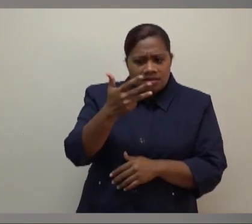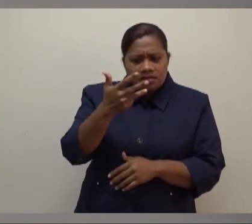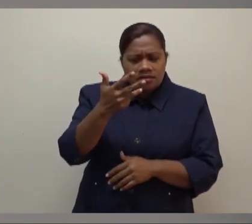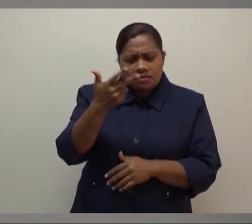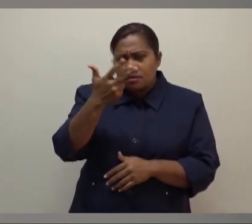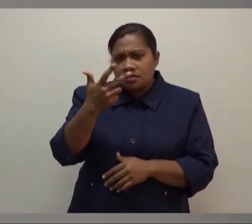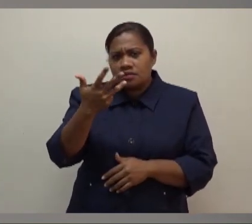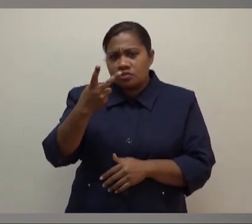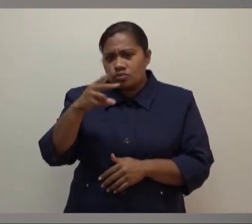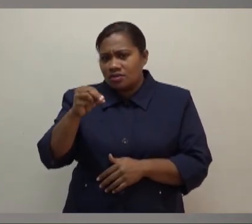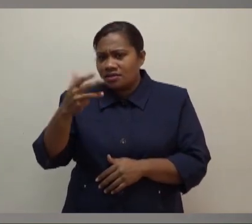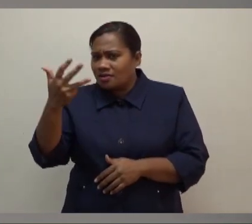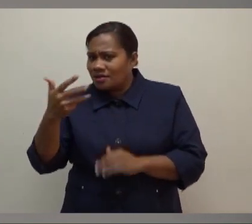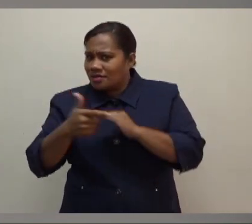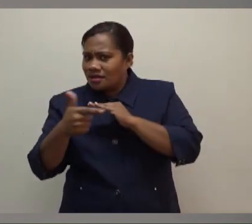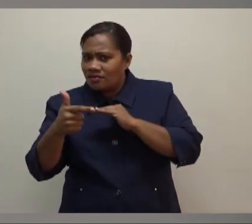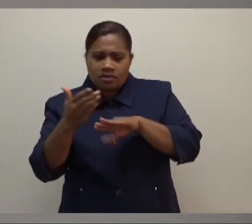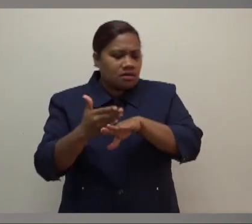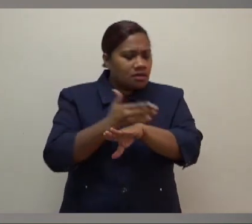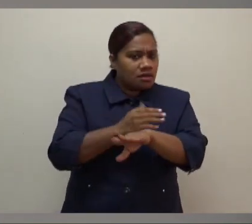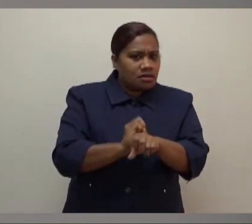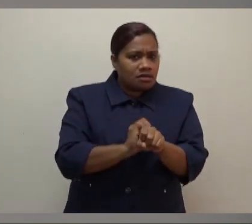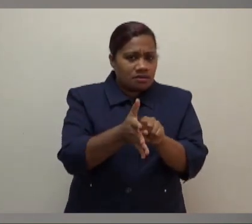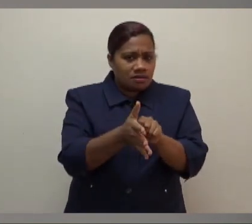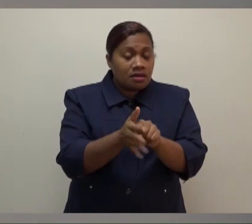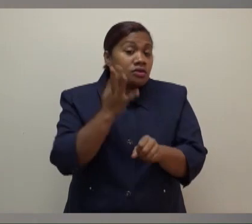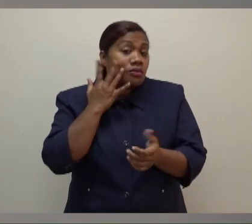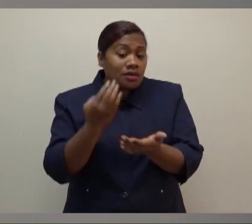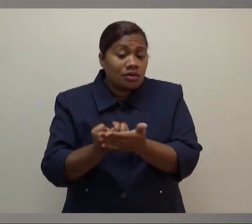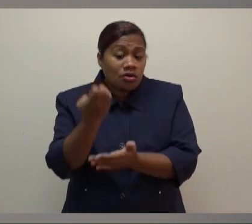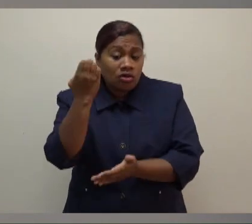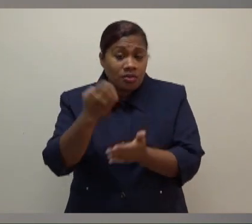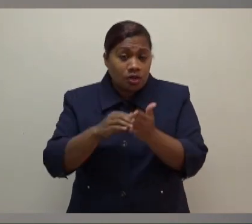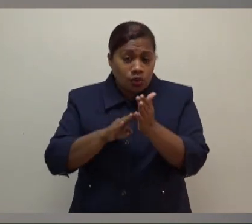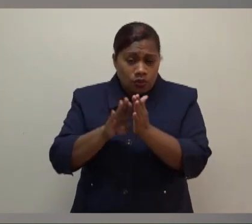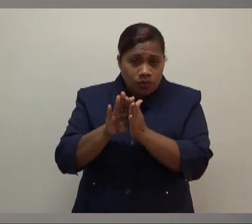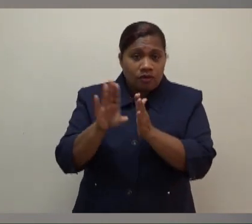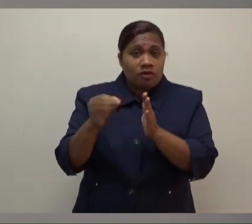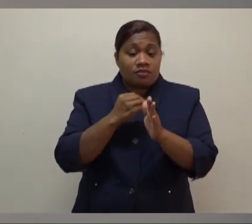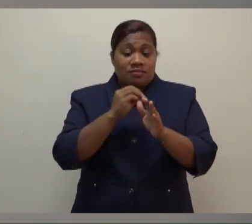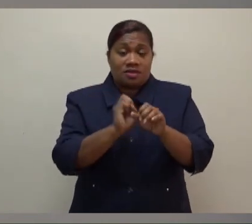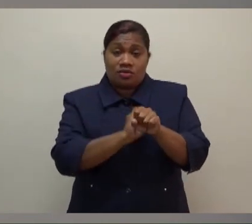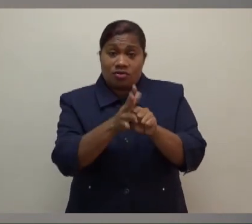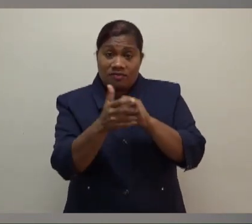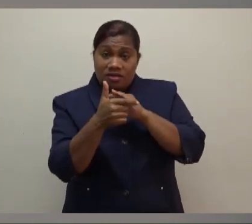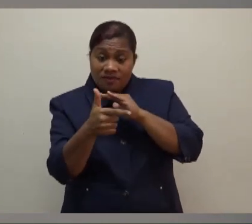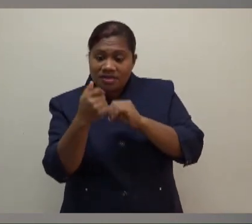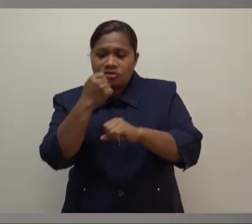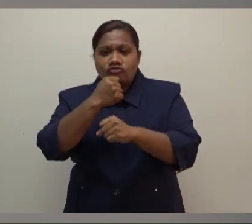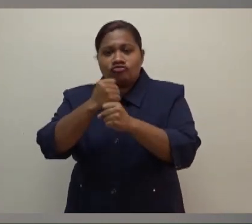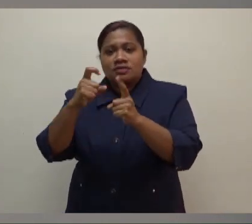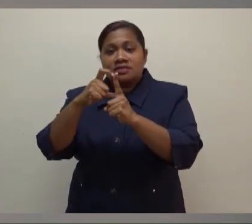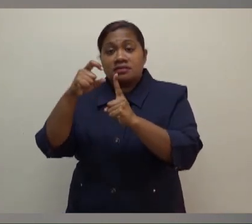which is pre-COVID. Therefore, once the economy recovers to pre-COVID levels, debt to GDP levels will fall.